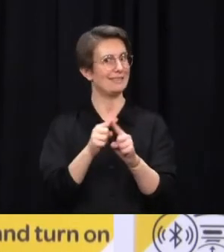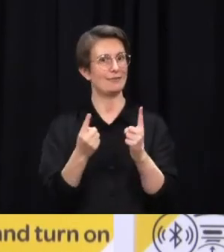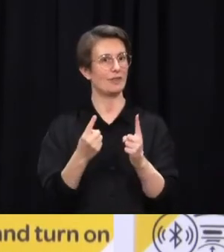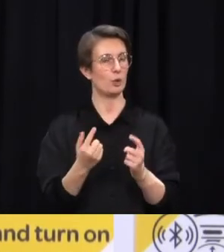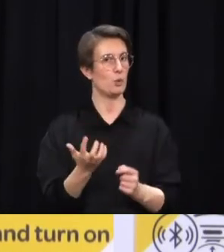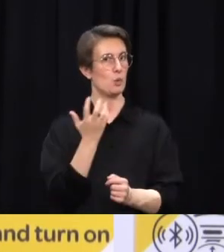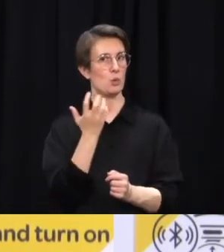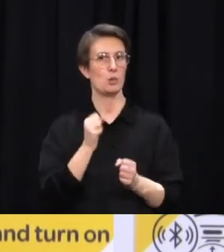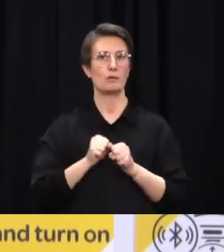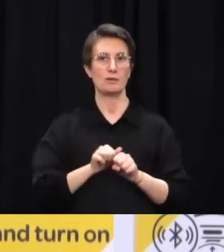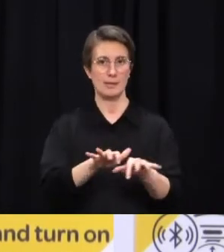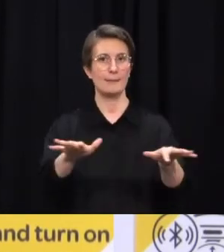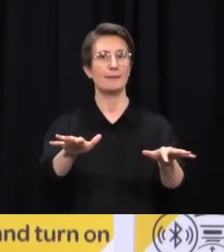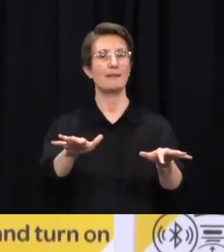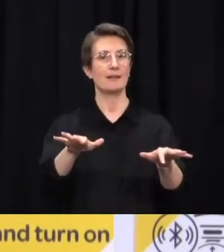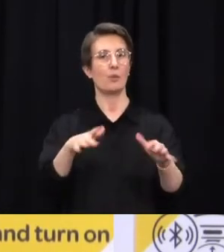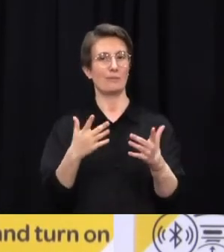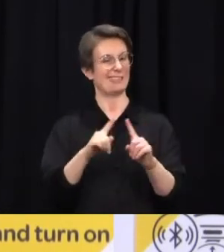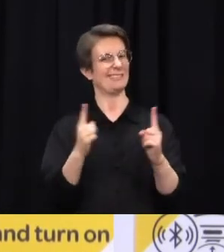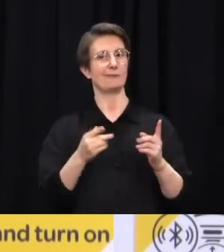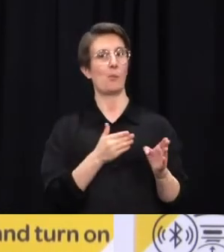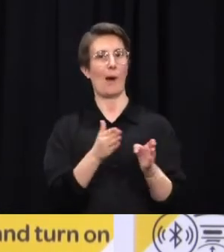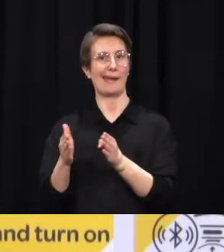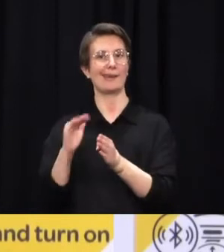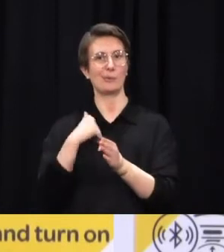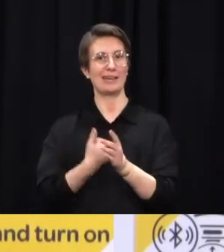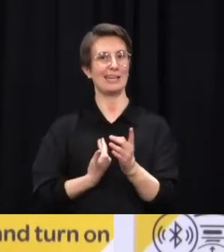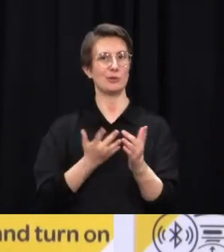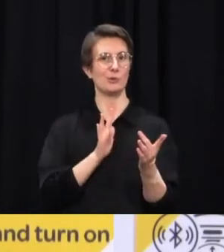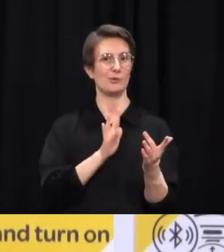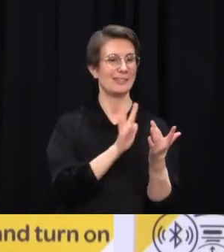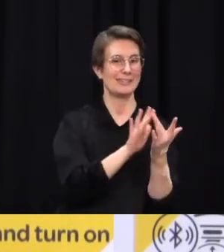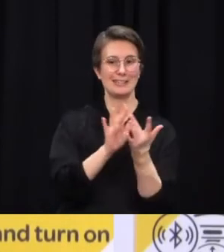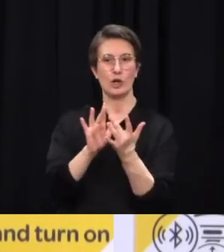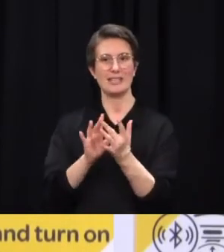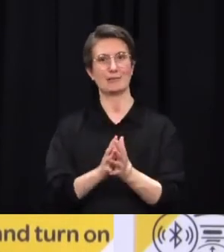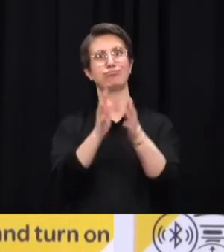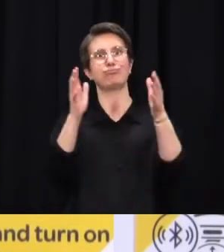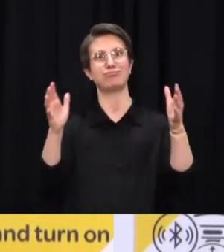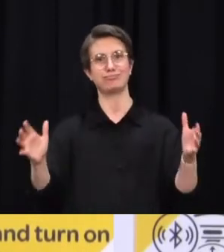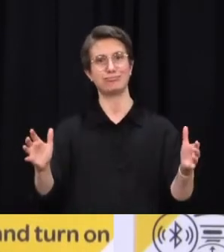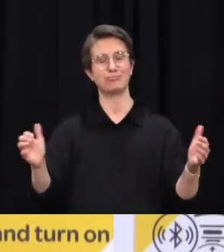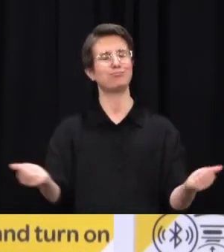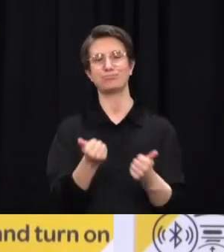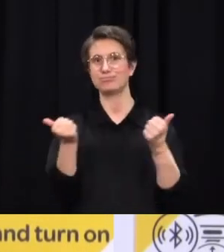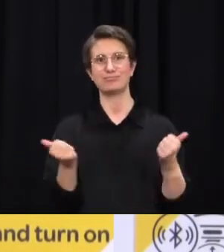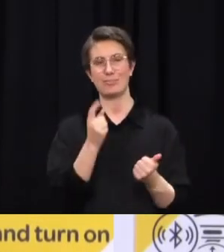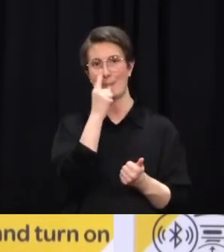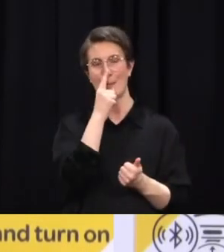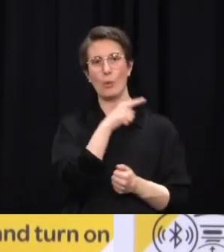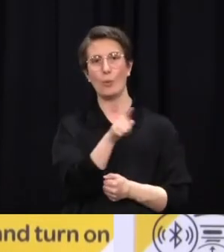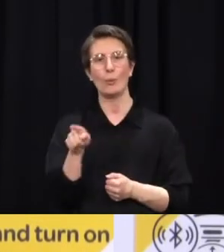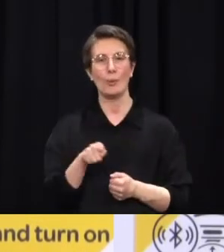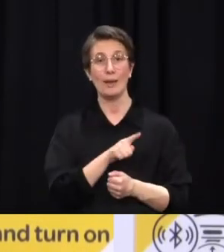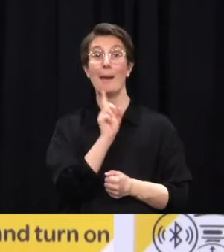identifying people as close contacts and so there's a huge number of them in this situation. But we will endeavour to start